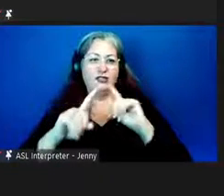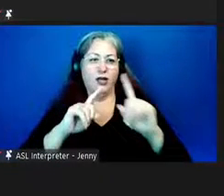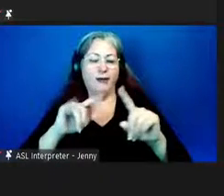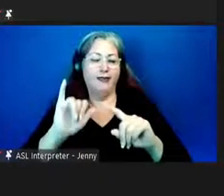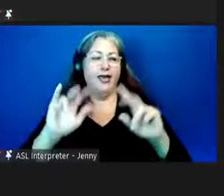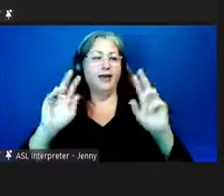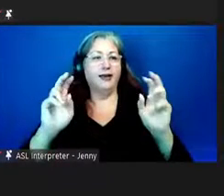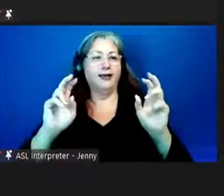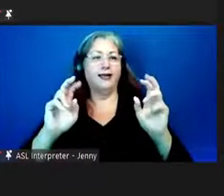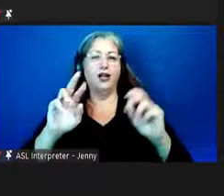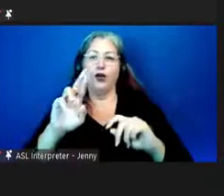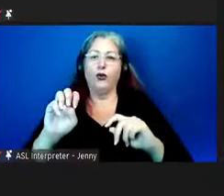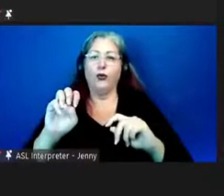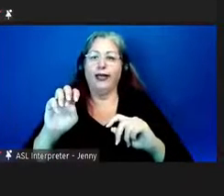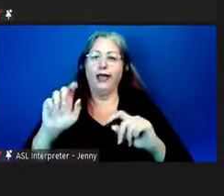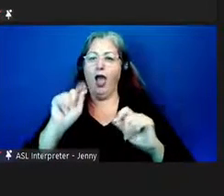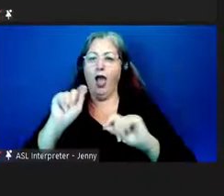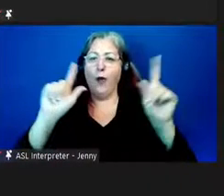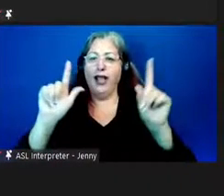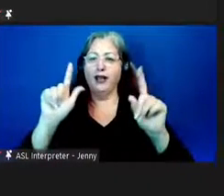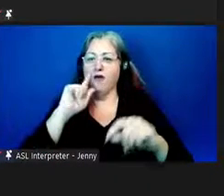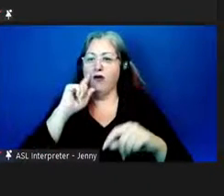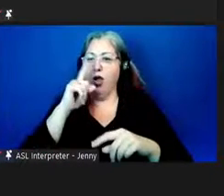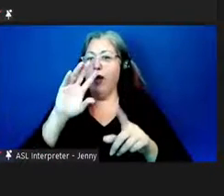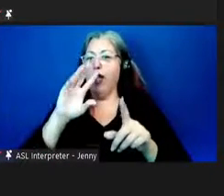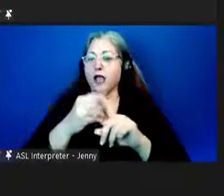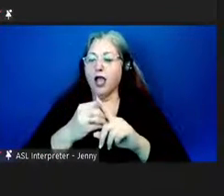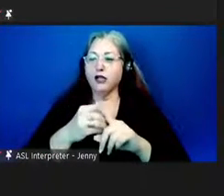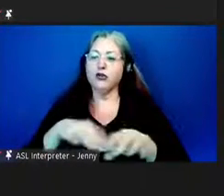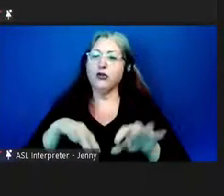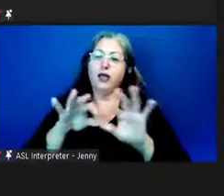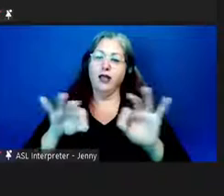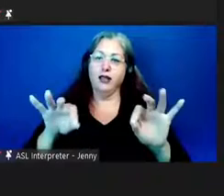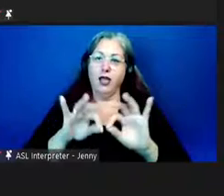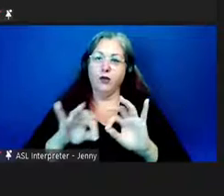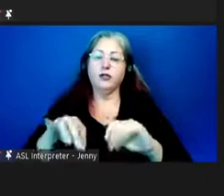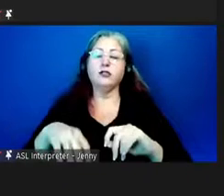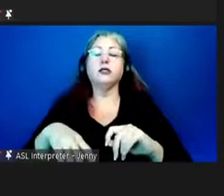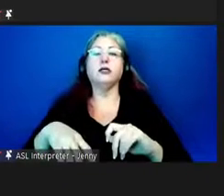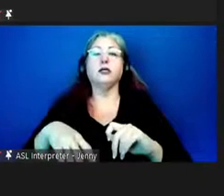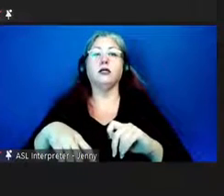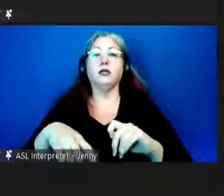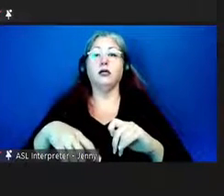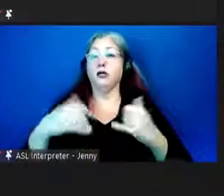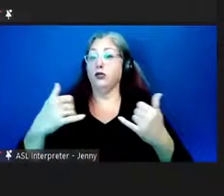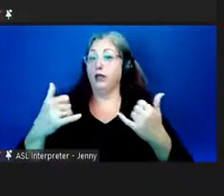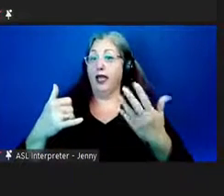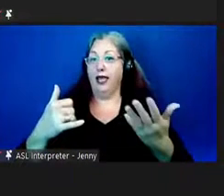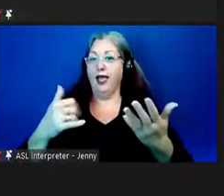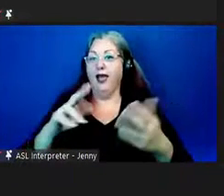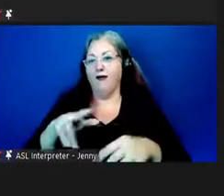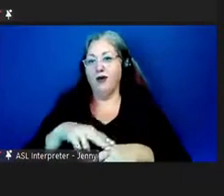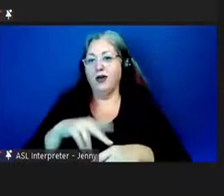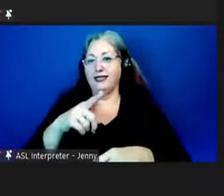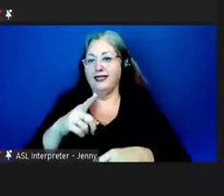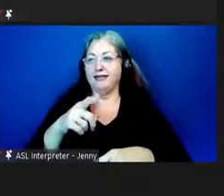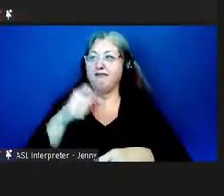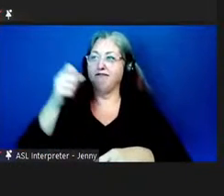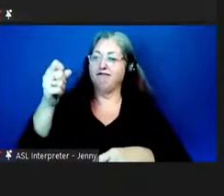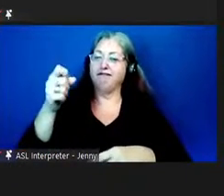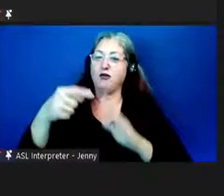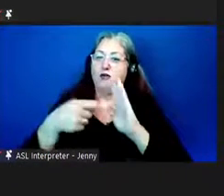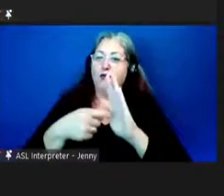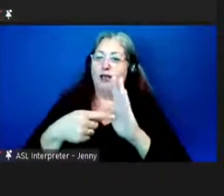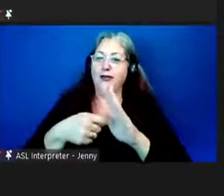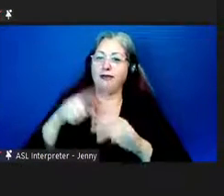-called reawakening of our Hawaiian culture and language. And today, of course, he's now a representative